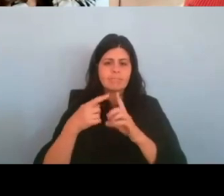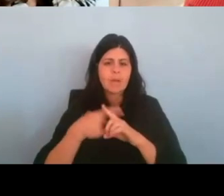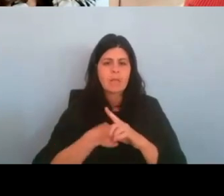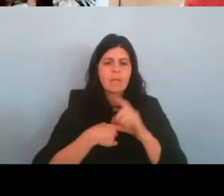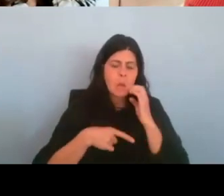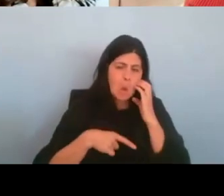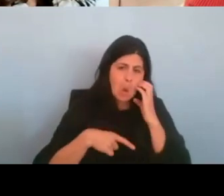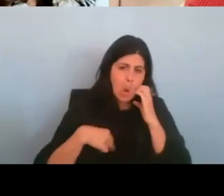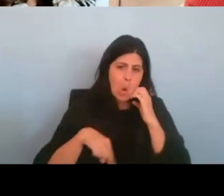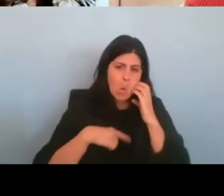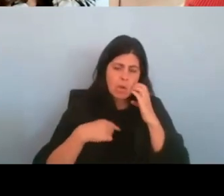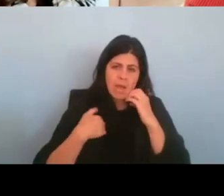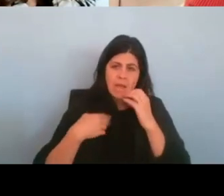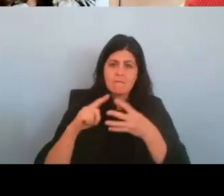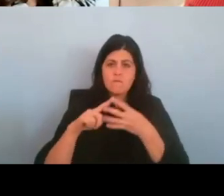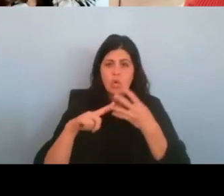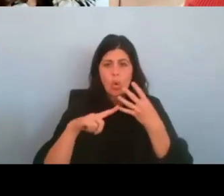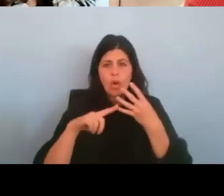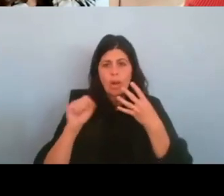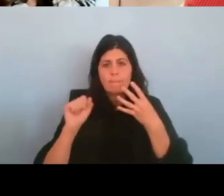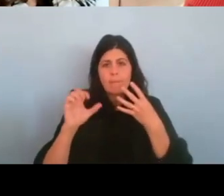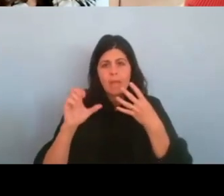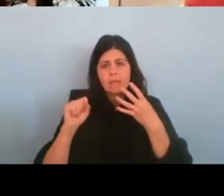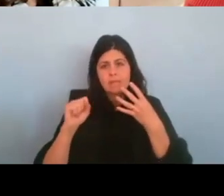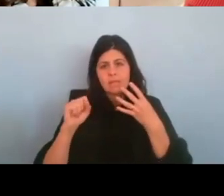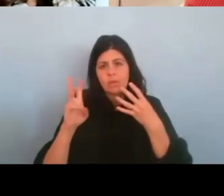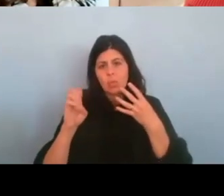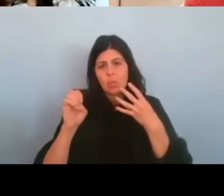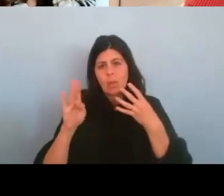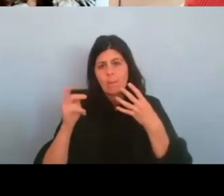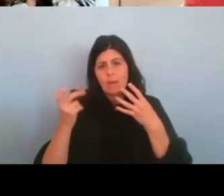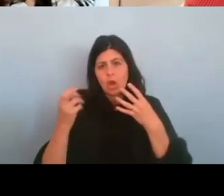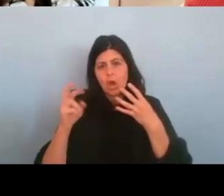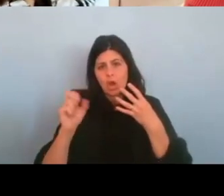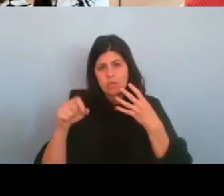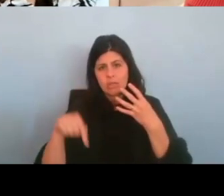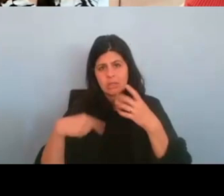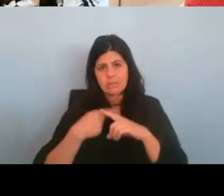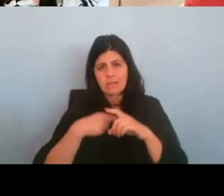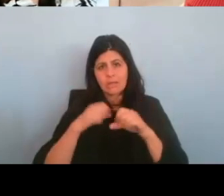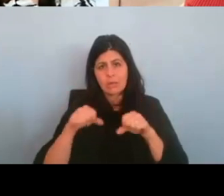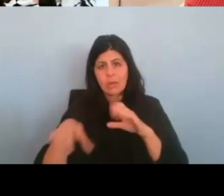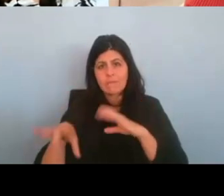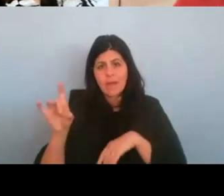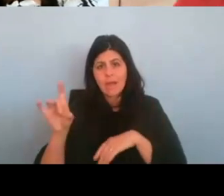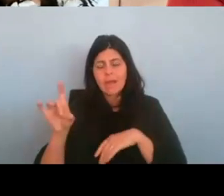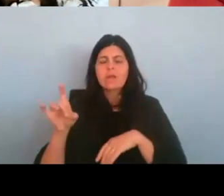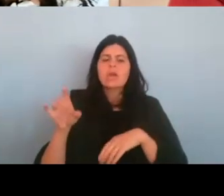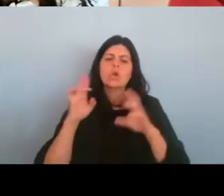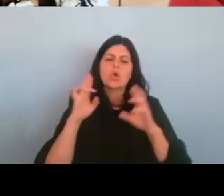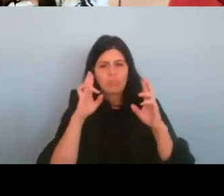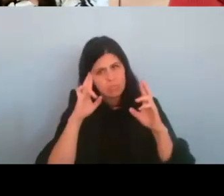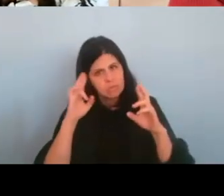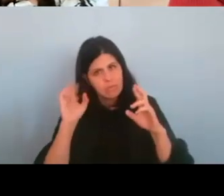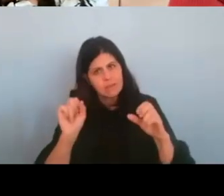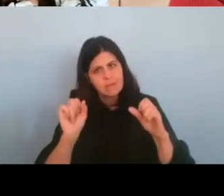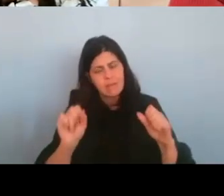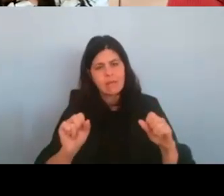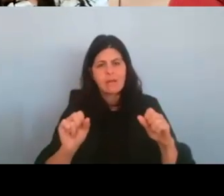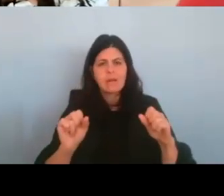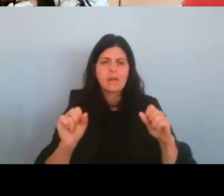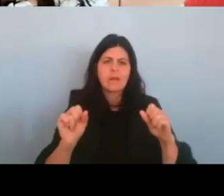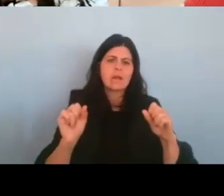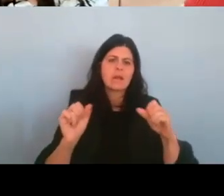amazing webinars this month, and they can be found at our RespectAbility Pat events page,